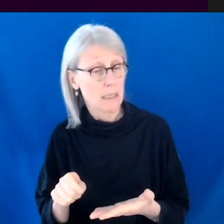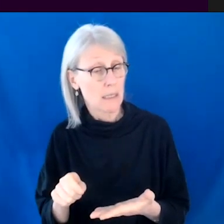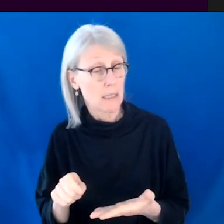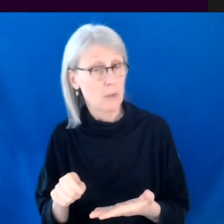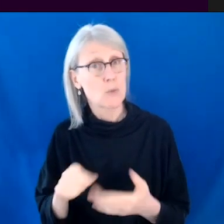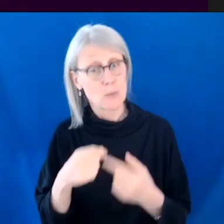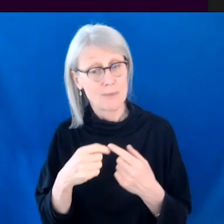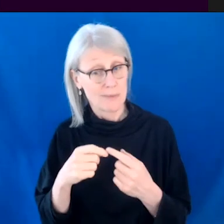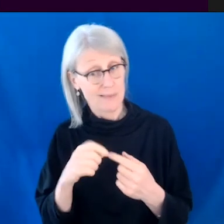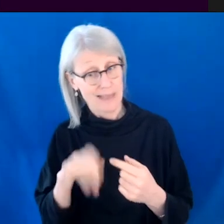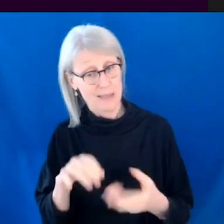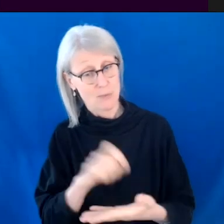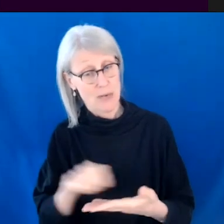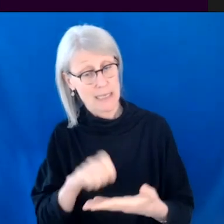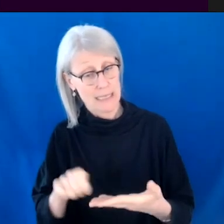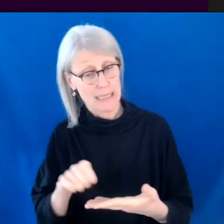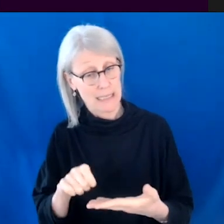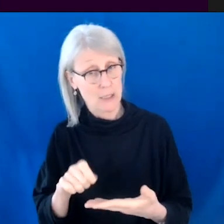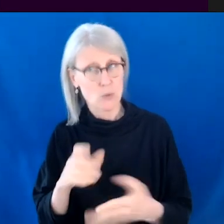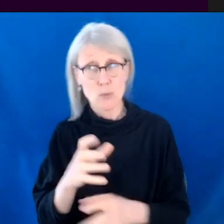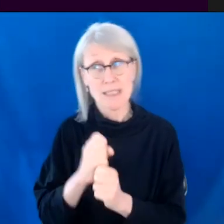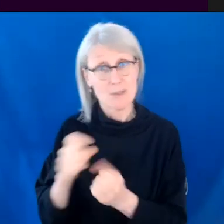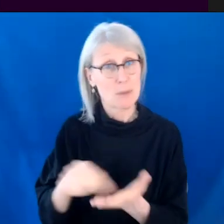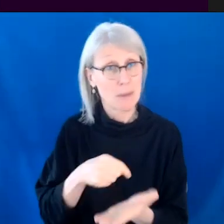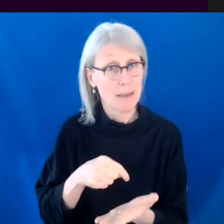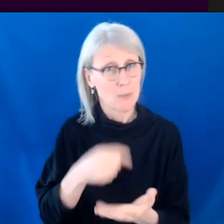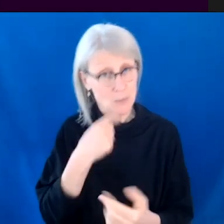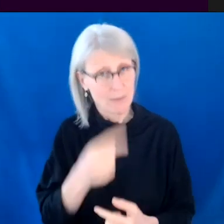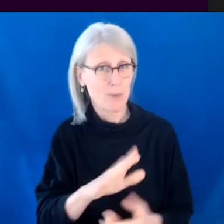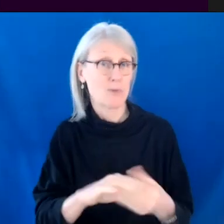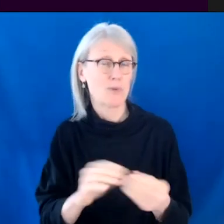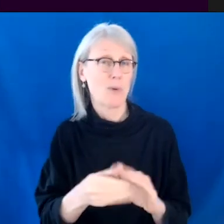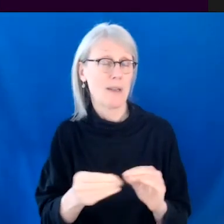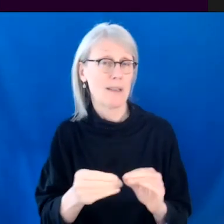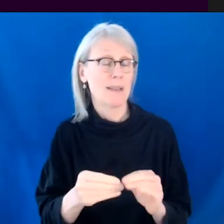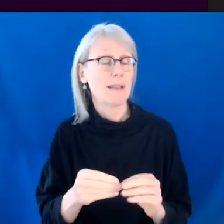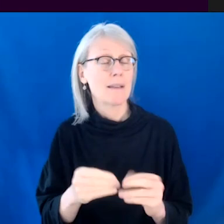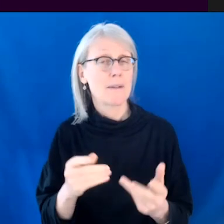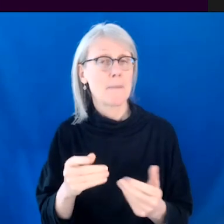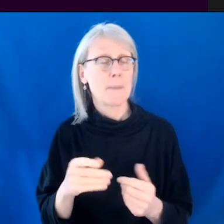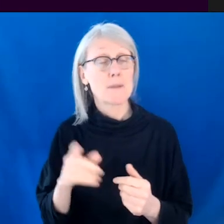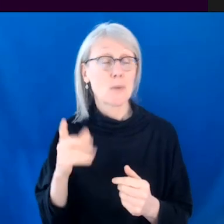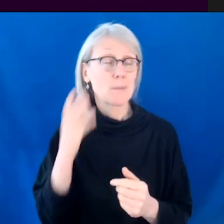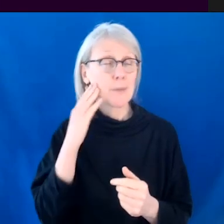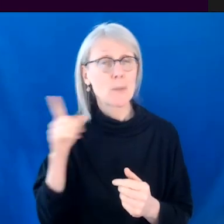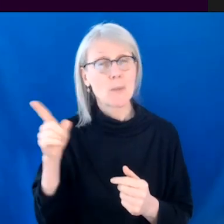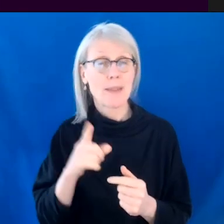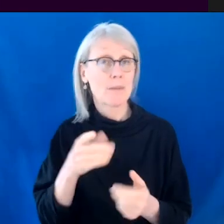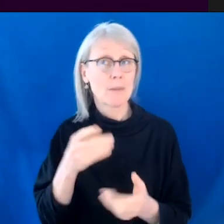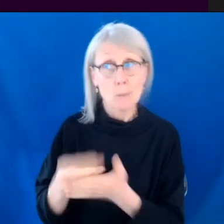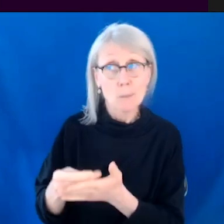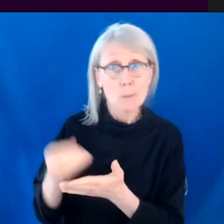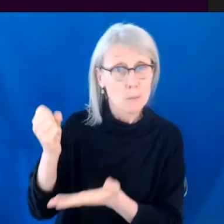story you want to tell and actually pay yourself for it. And, uh, the way the fund works is that you, you know, you have to submit a budget and do all of this stuff.